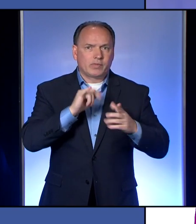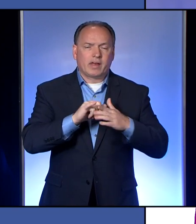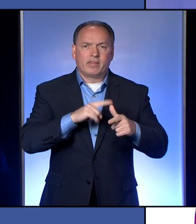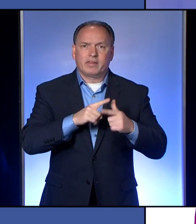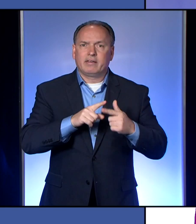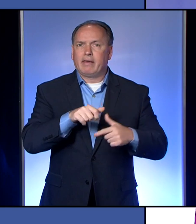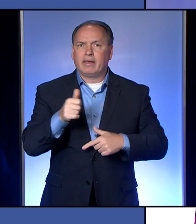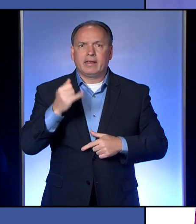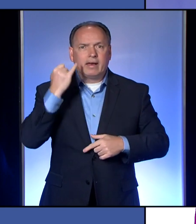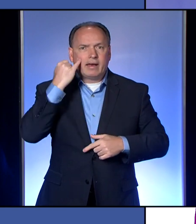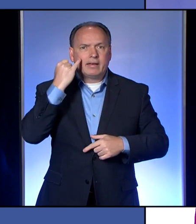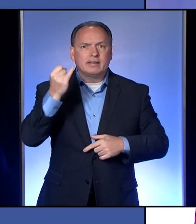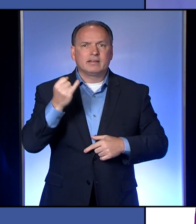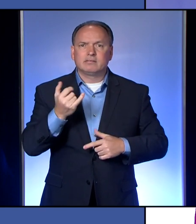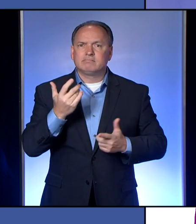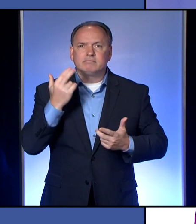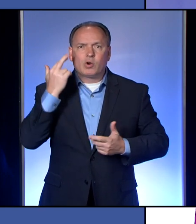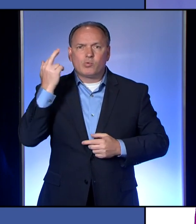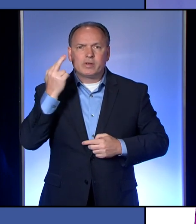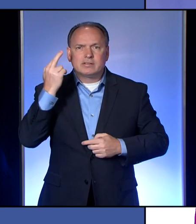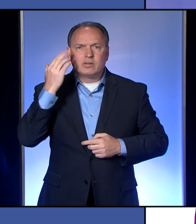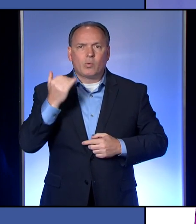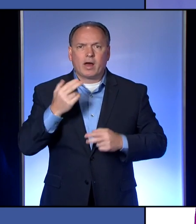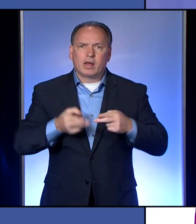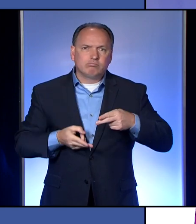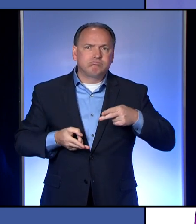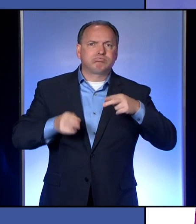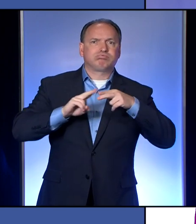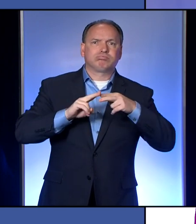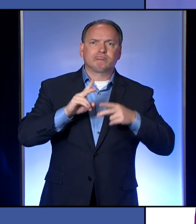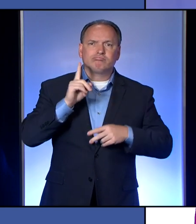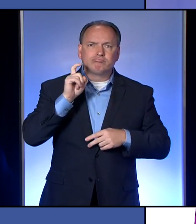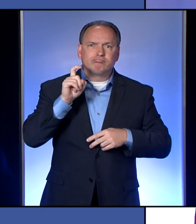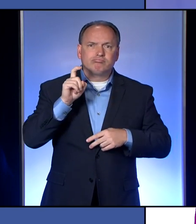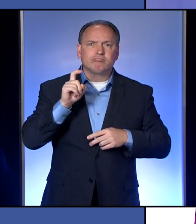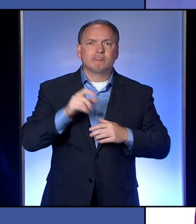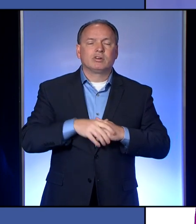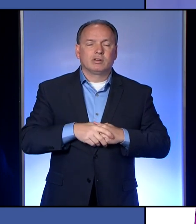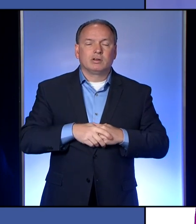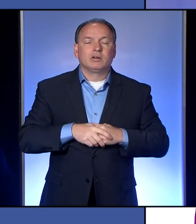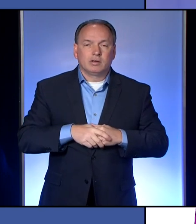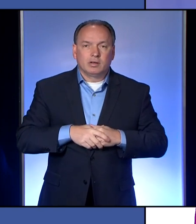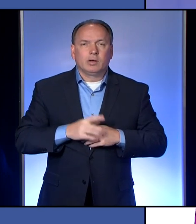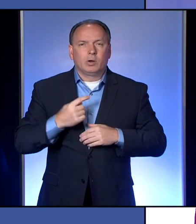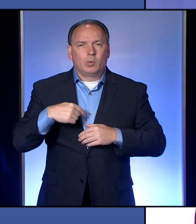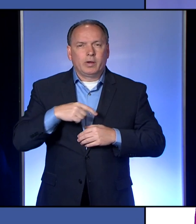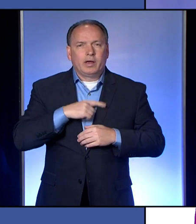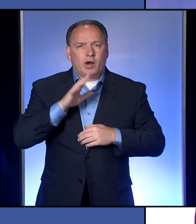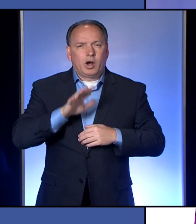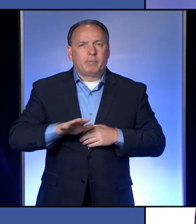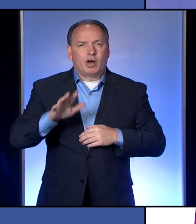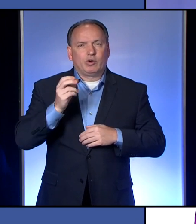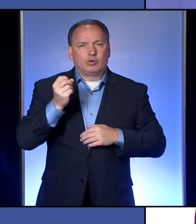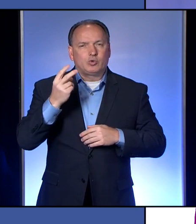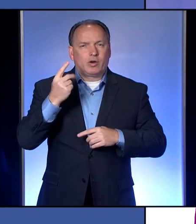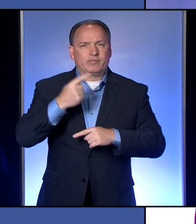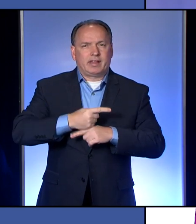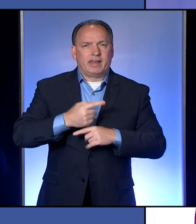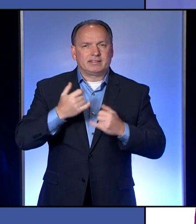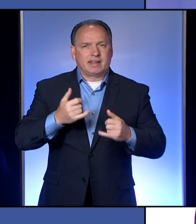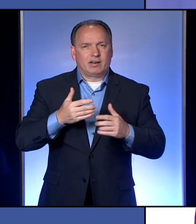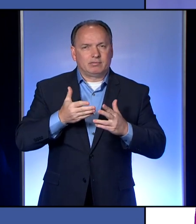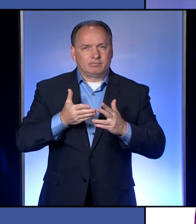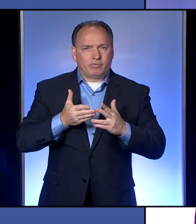clue on possible causes for this rather large spike? Well, are about 12 days into the yellow